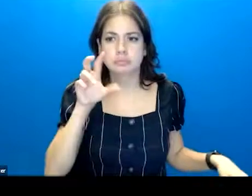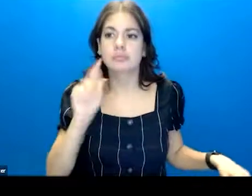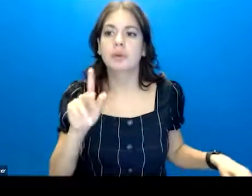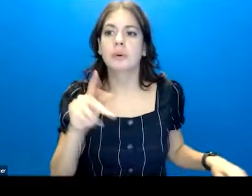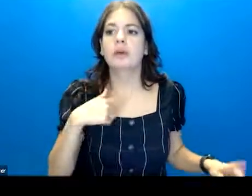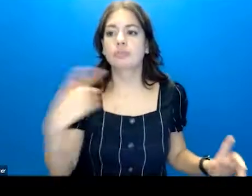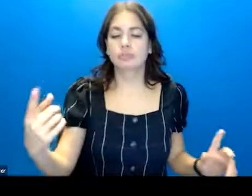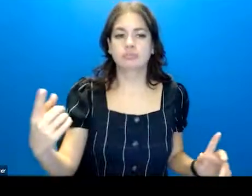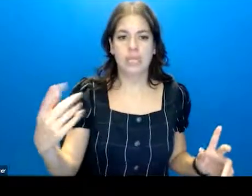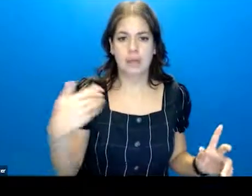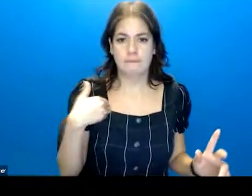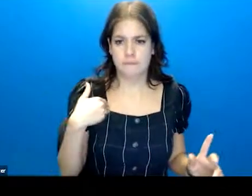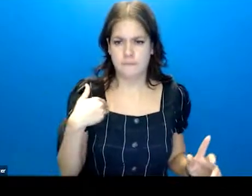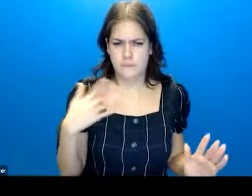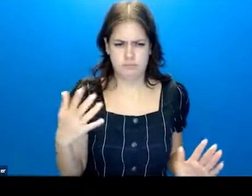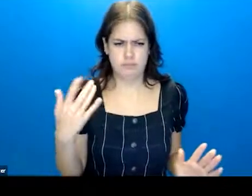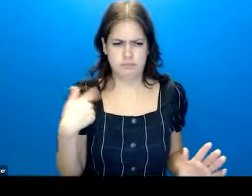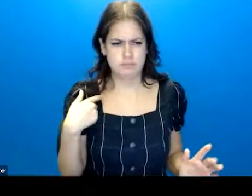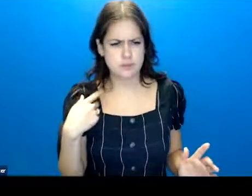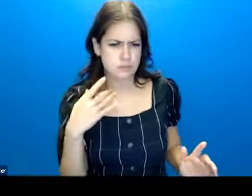Um, there's, can we go too far?